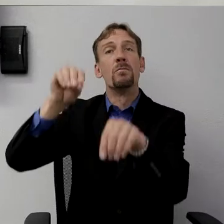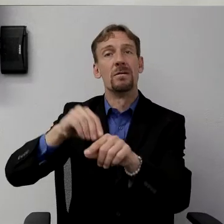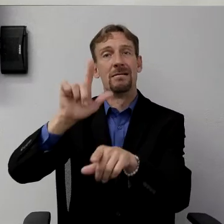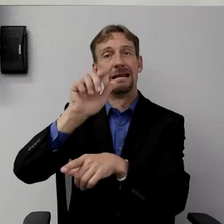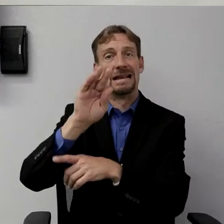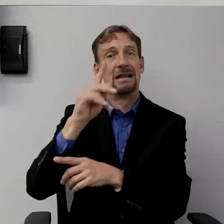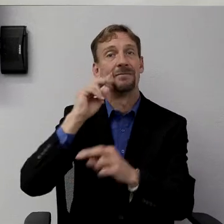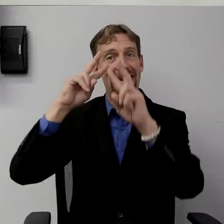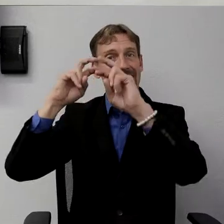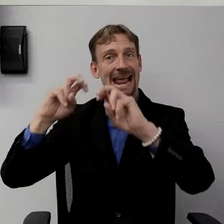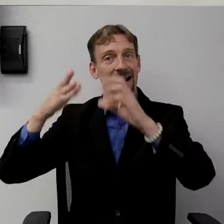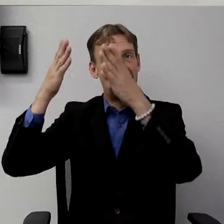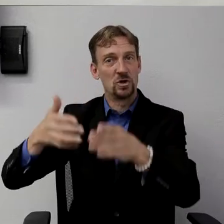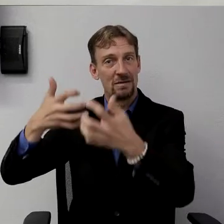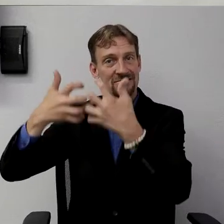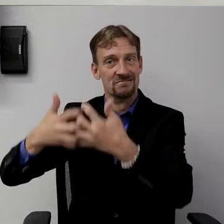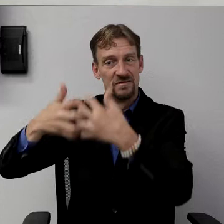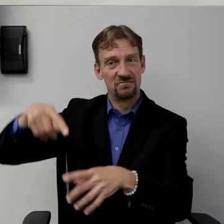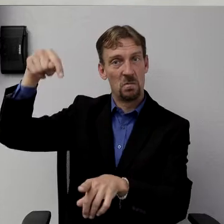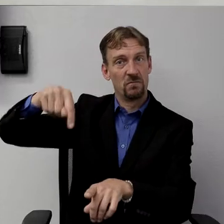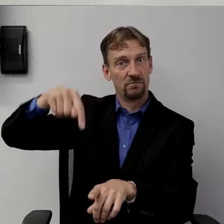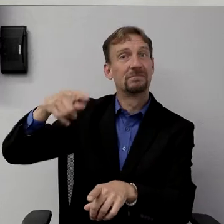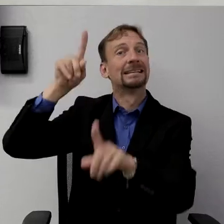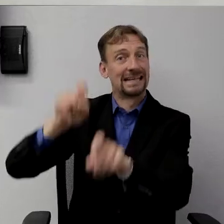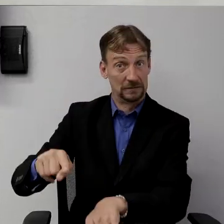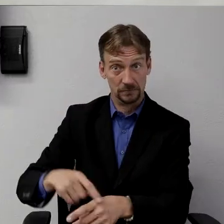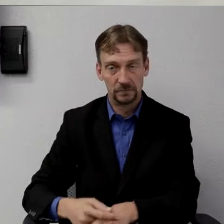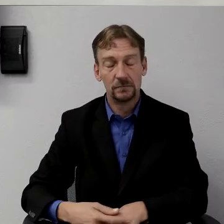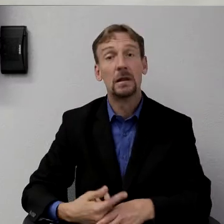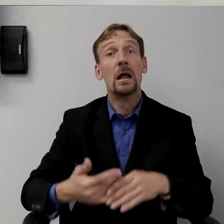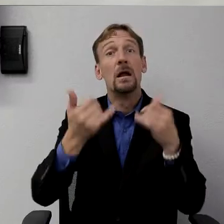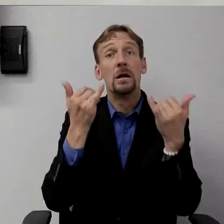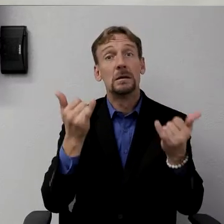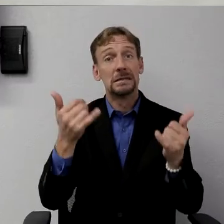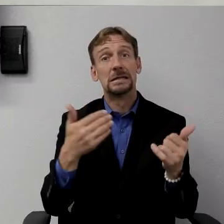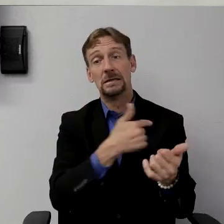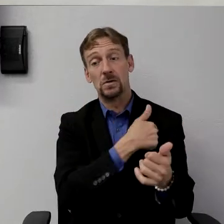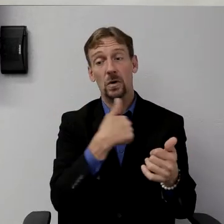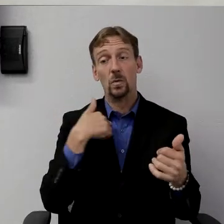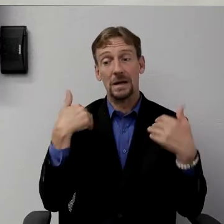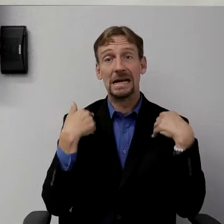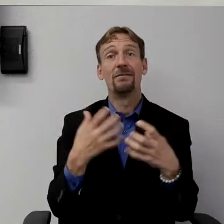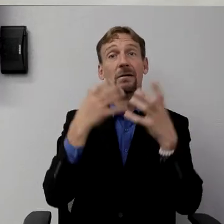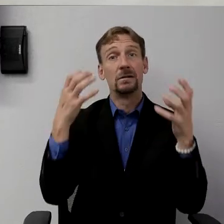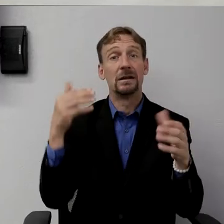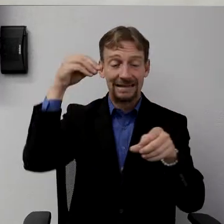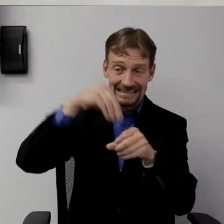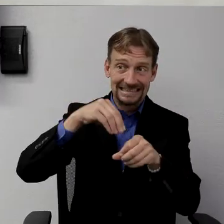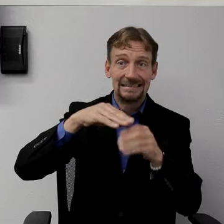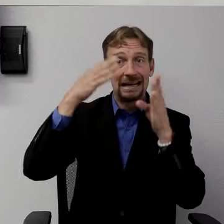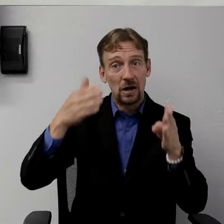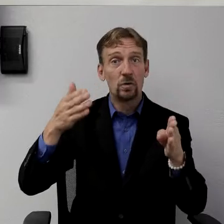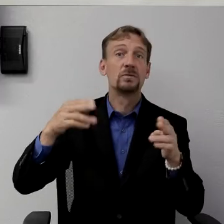So we now have quite extensive in-house testing capability. So working